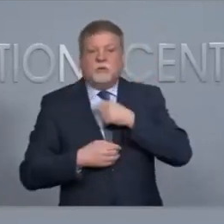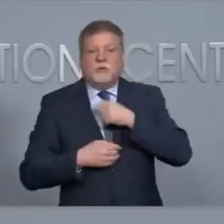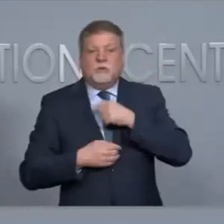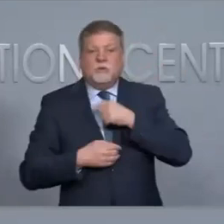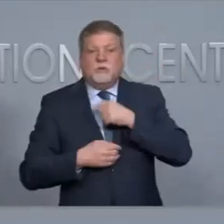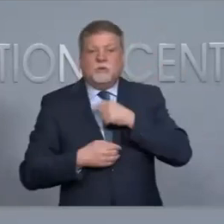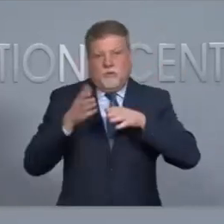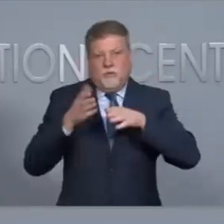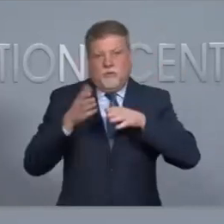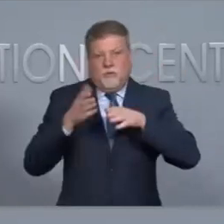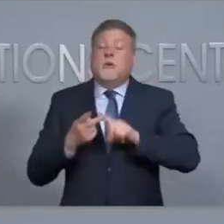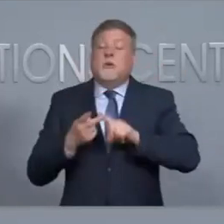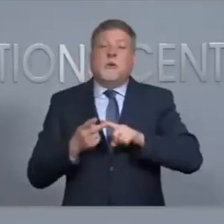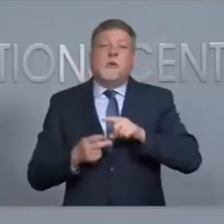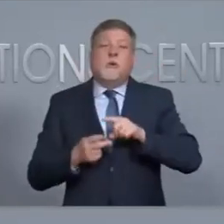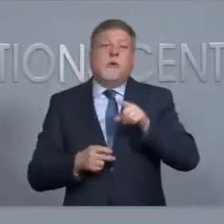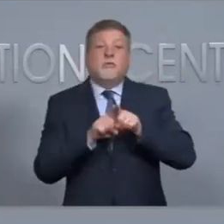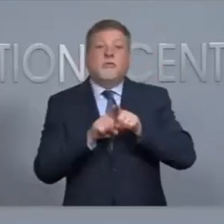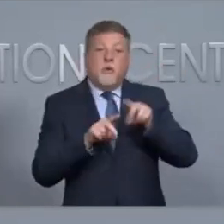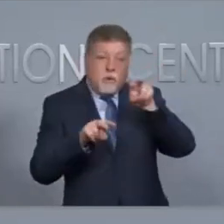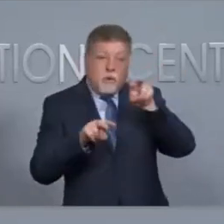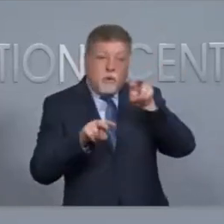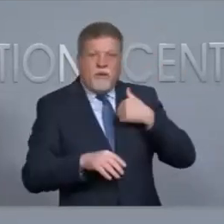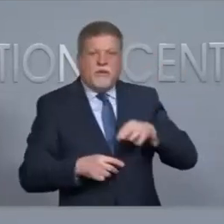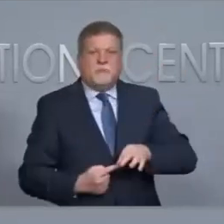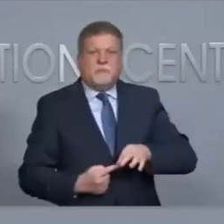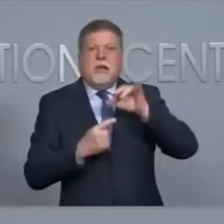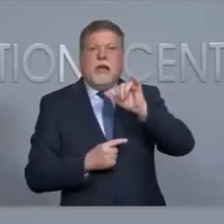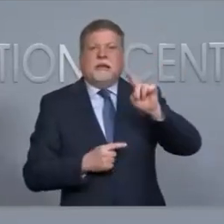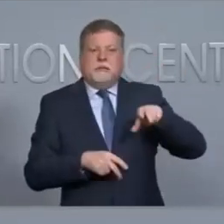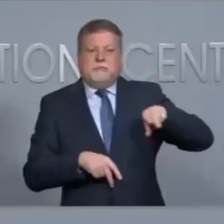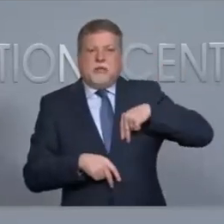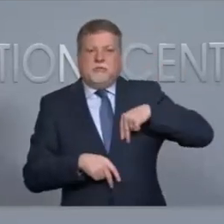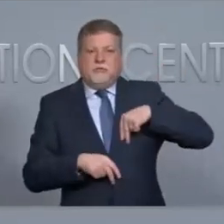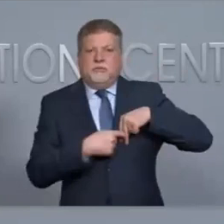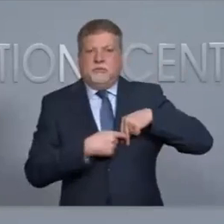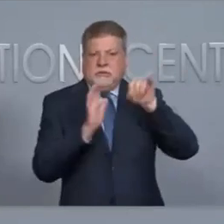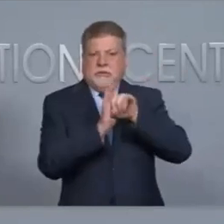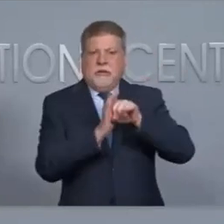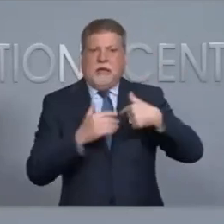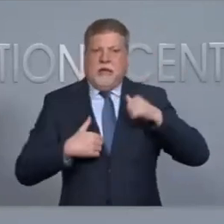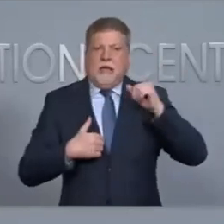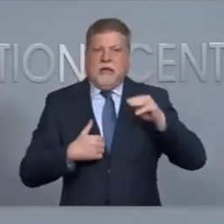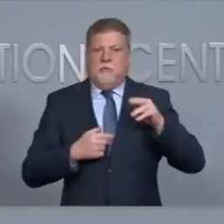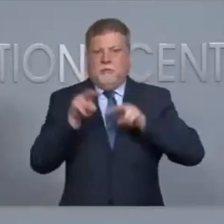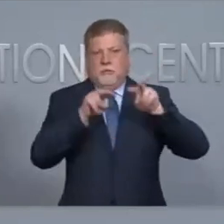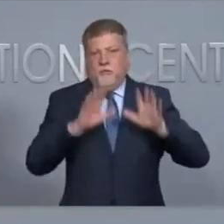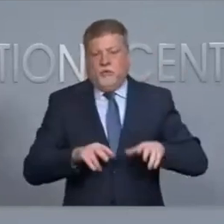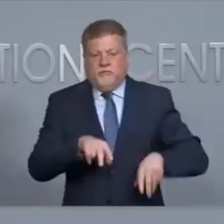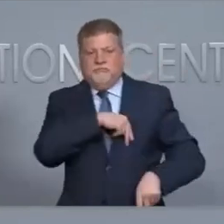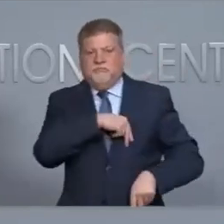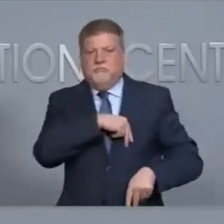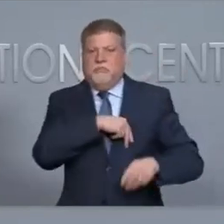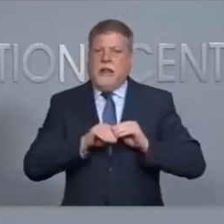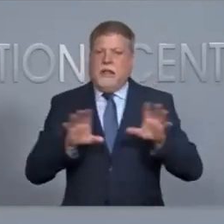They also will be wearing an ID, badge that will identify them as an observer so that it's